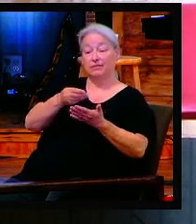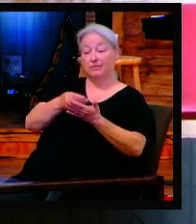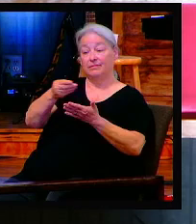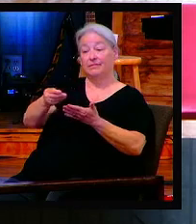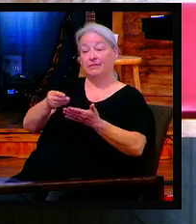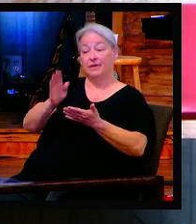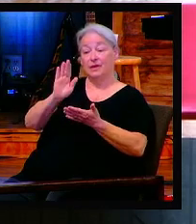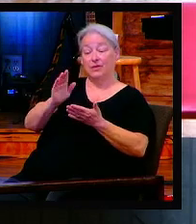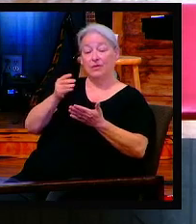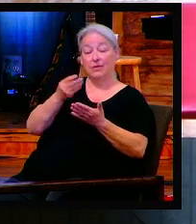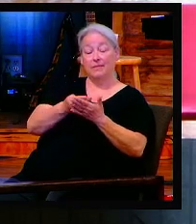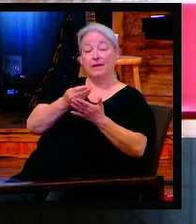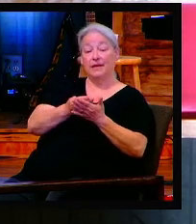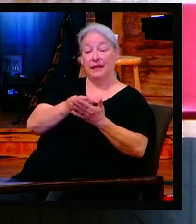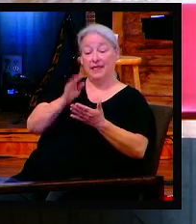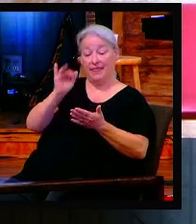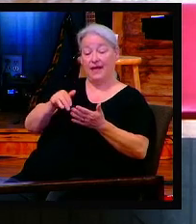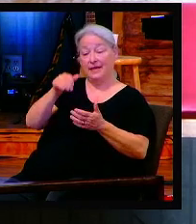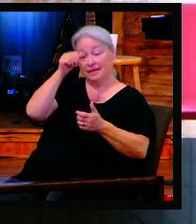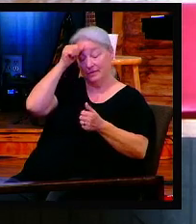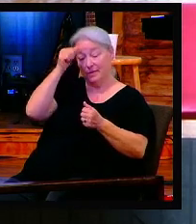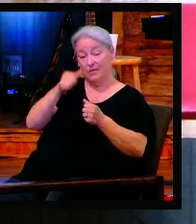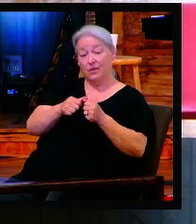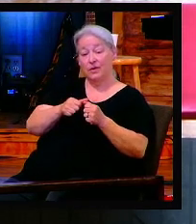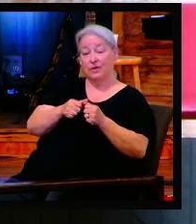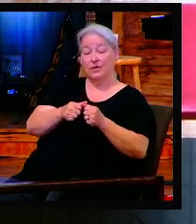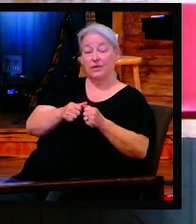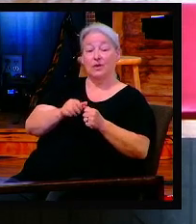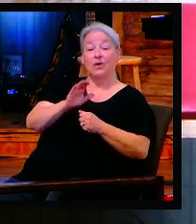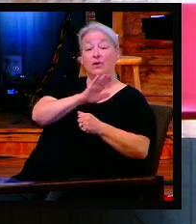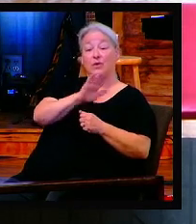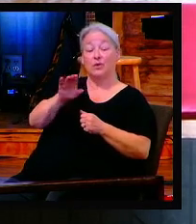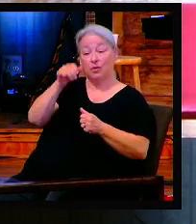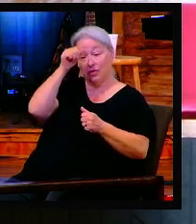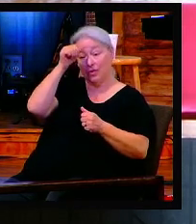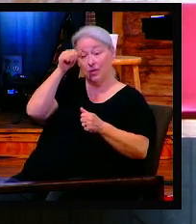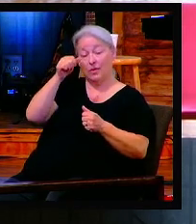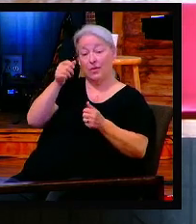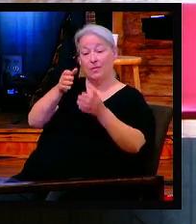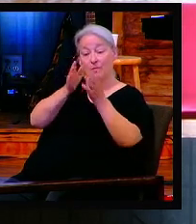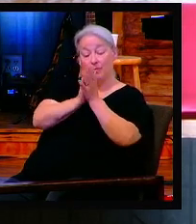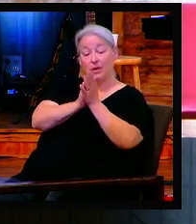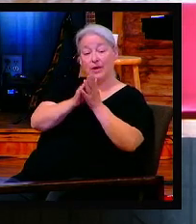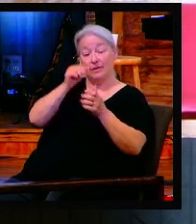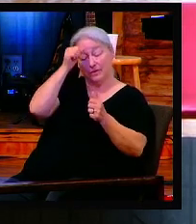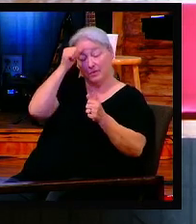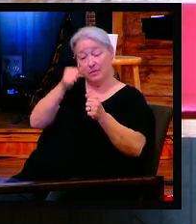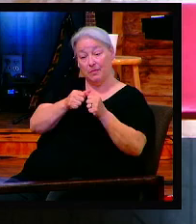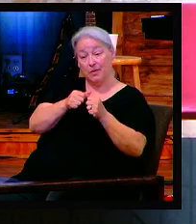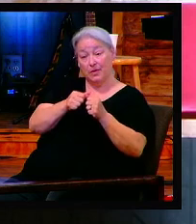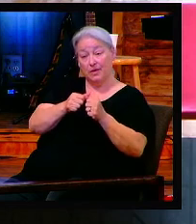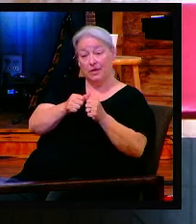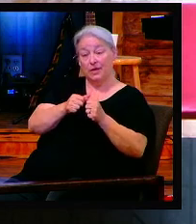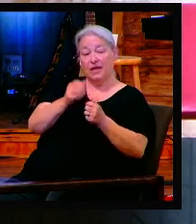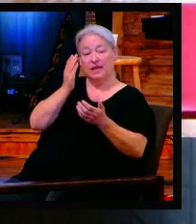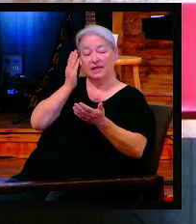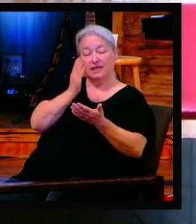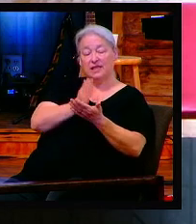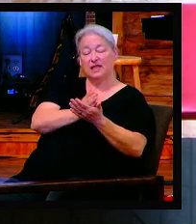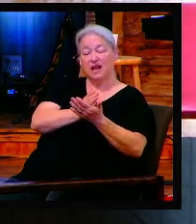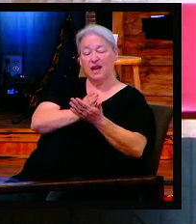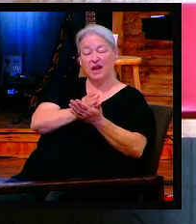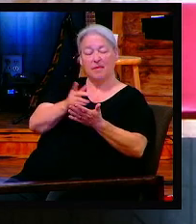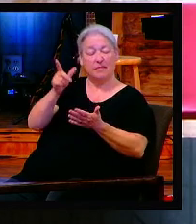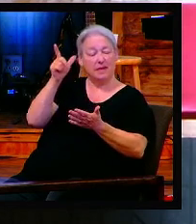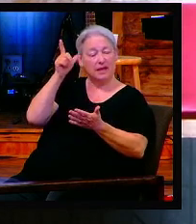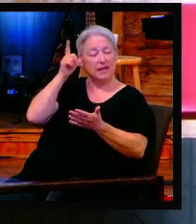that are burnt offerings are a memorial to God. Did you realize your prayers are a memorial to God? So stop listening to the negative, unclean spirit